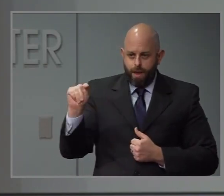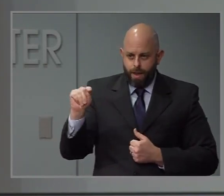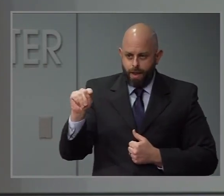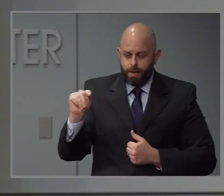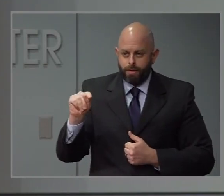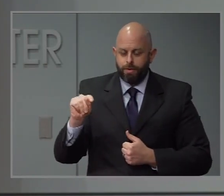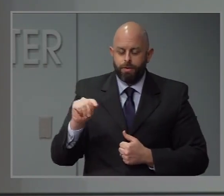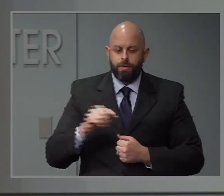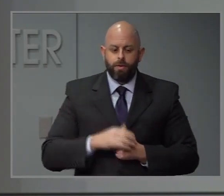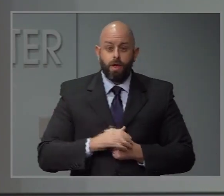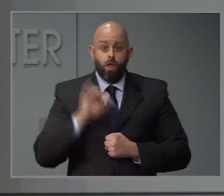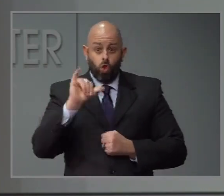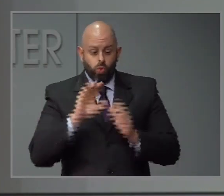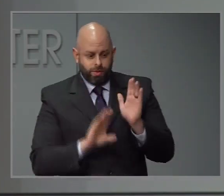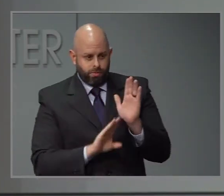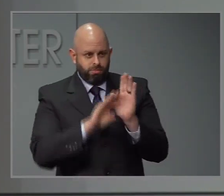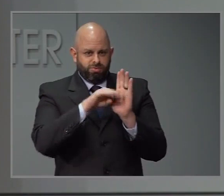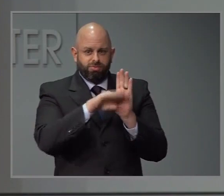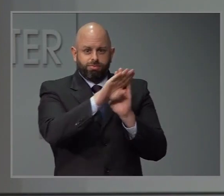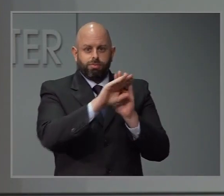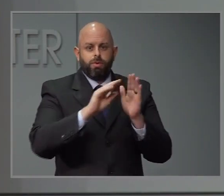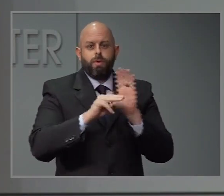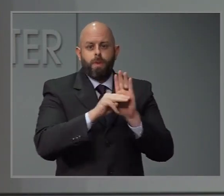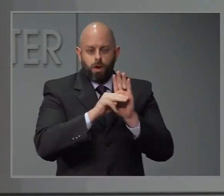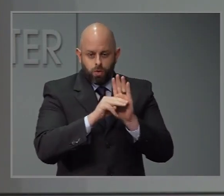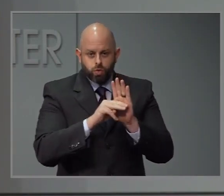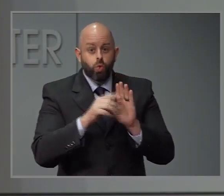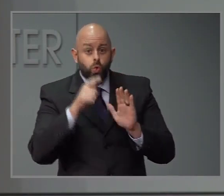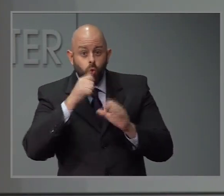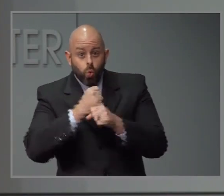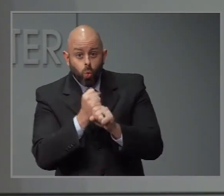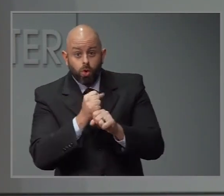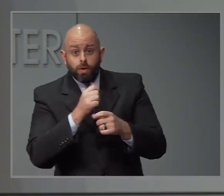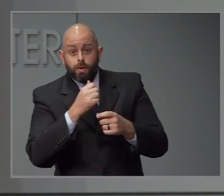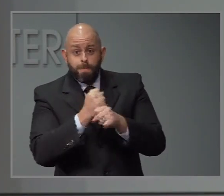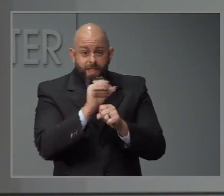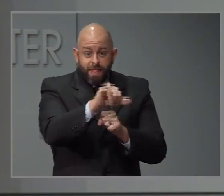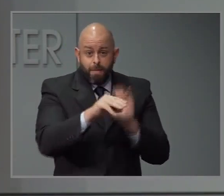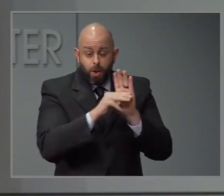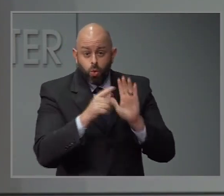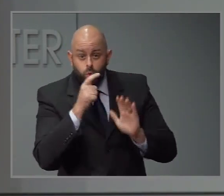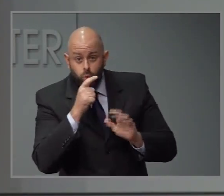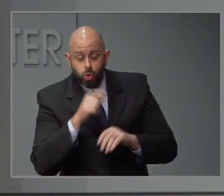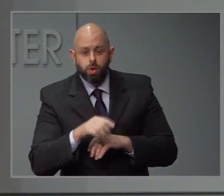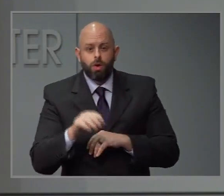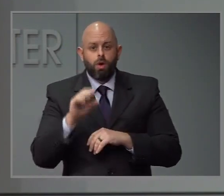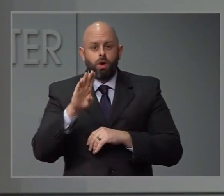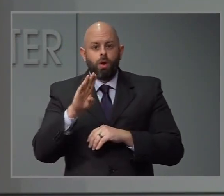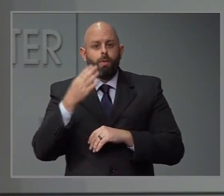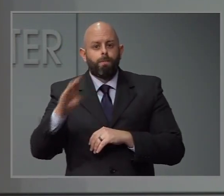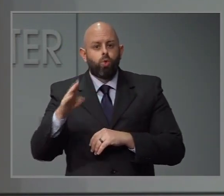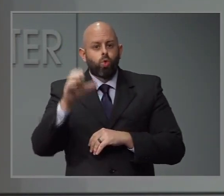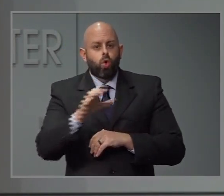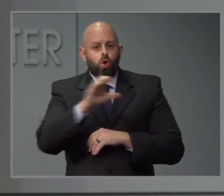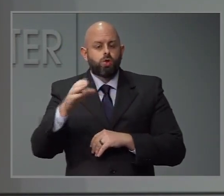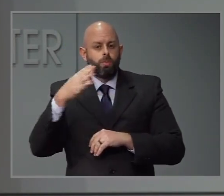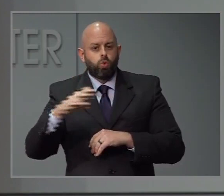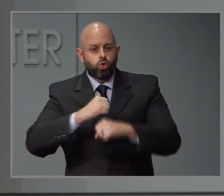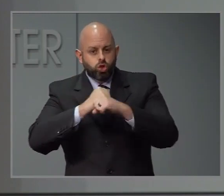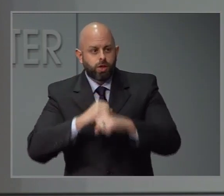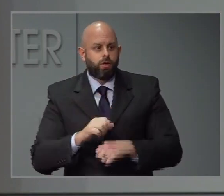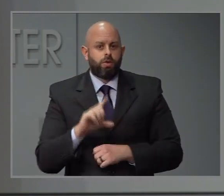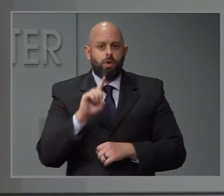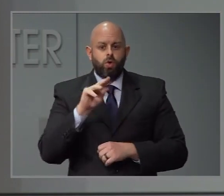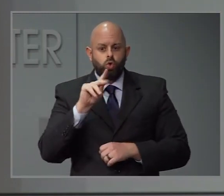of data scientists from Duke and UNC, RTI, Blue Cross Blue Shield, NovaSci, some other organizations came